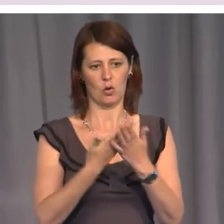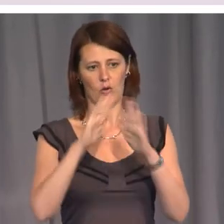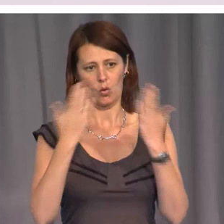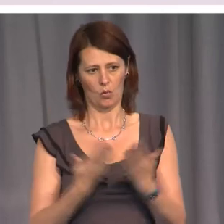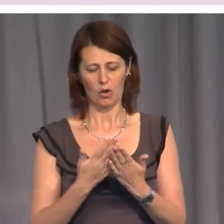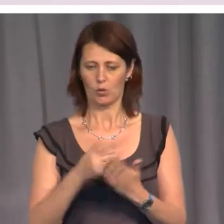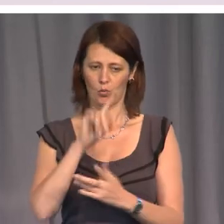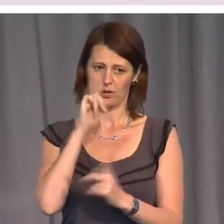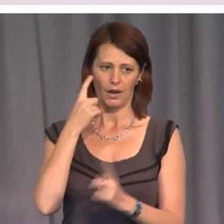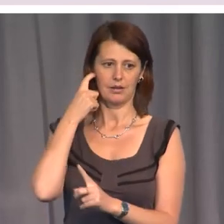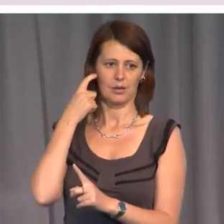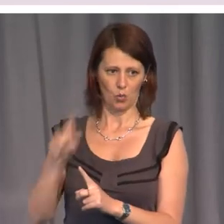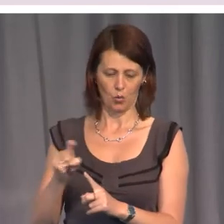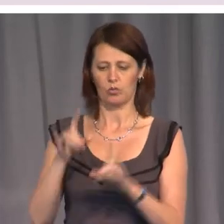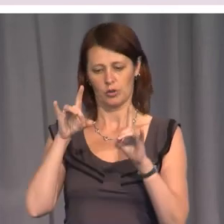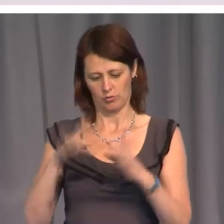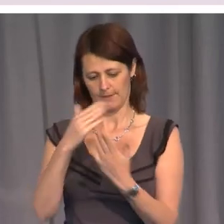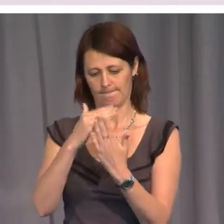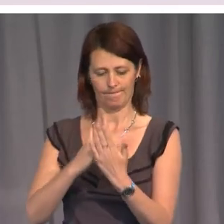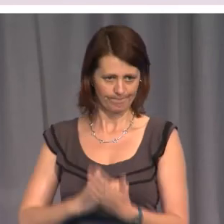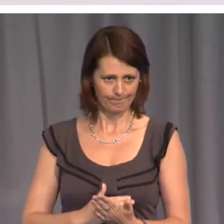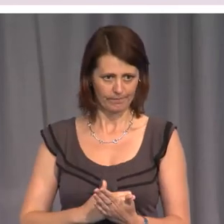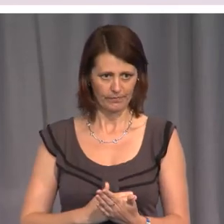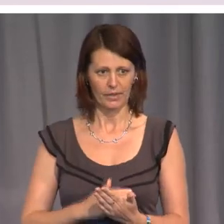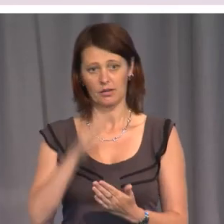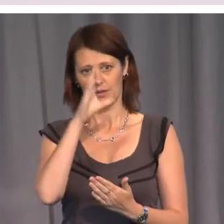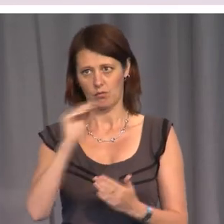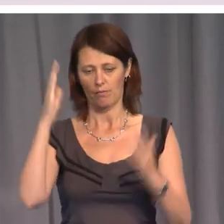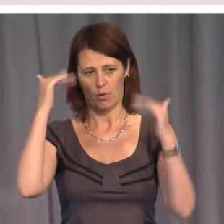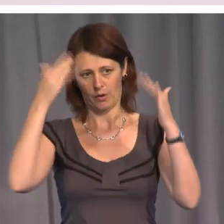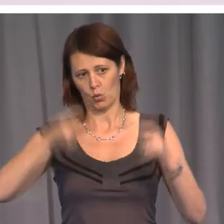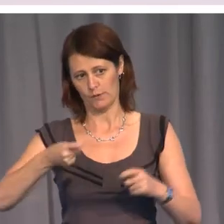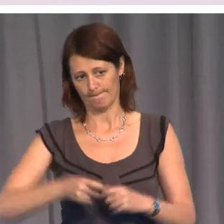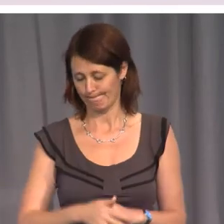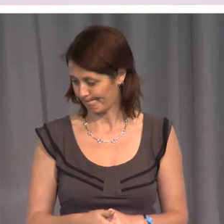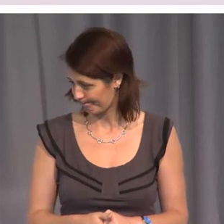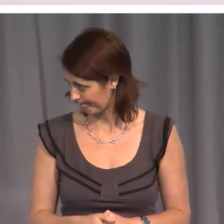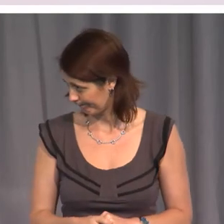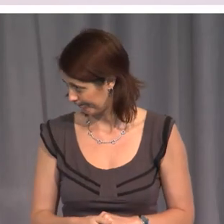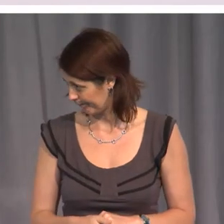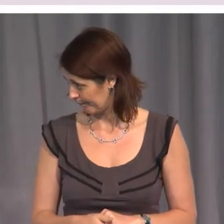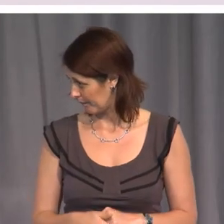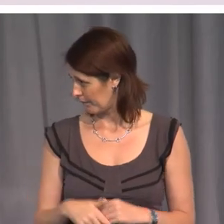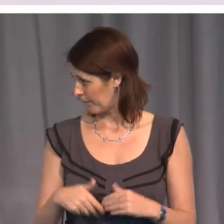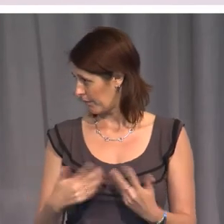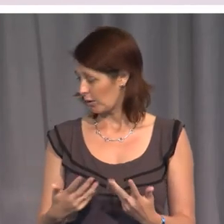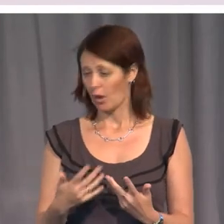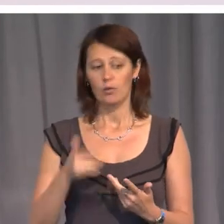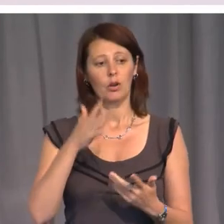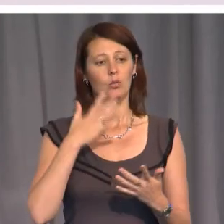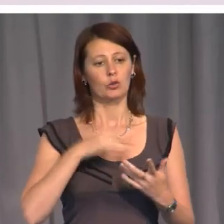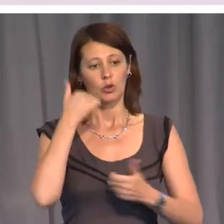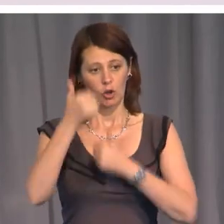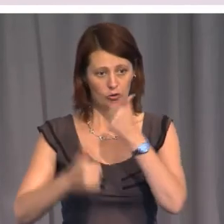has to ignore Australian jurisprudence, which comes from the High Court. So, and congratulations,